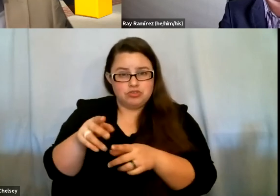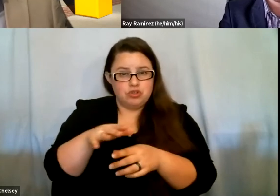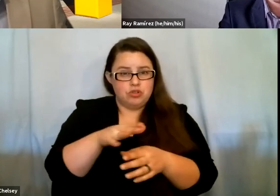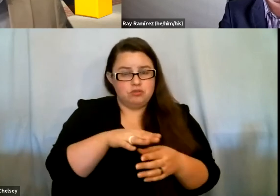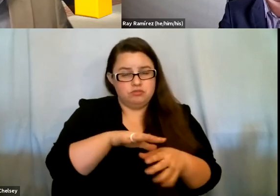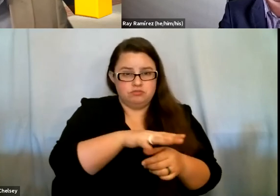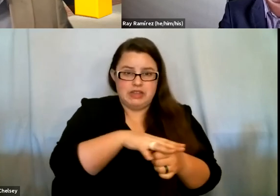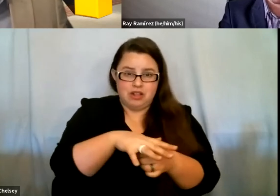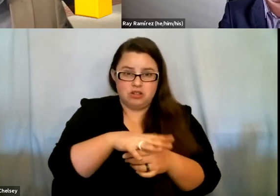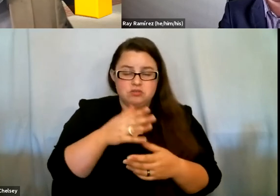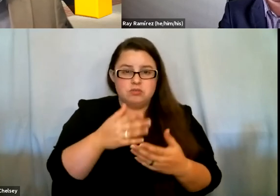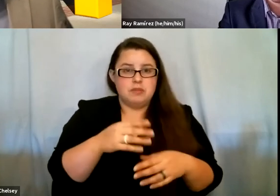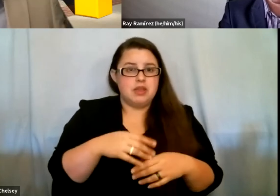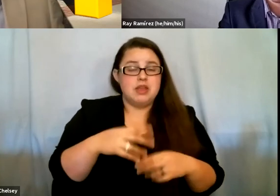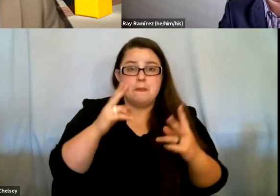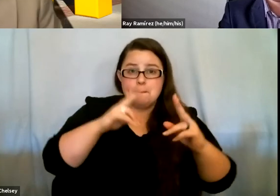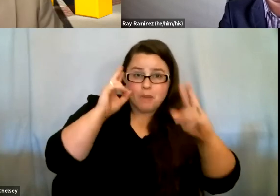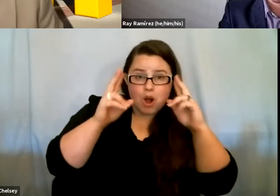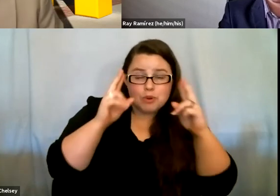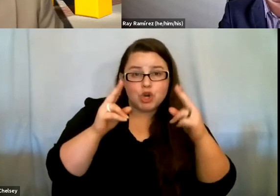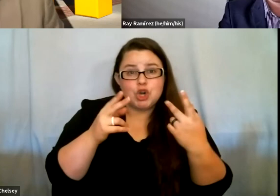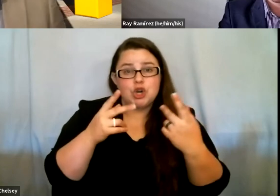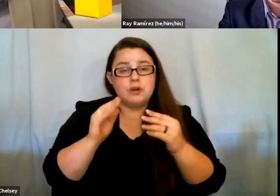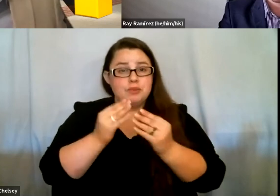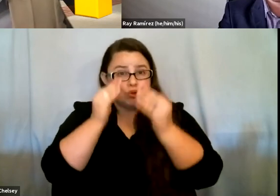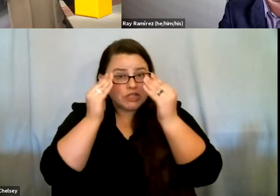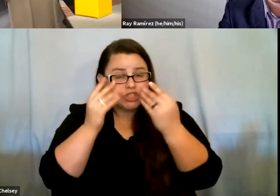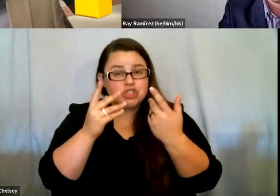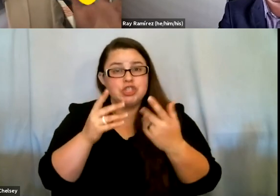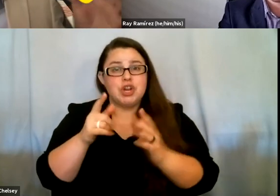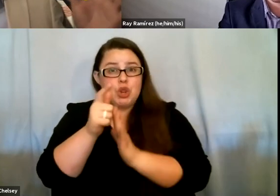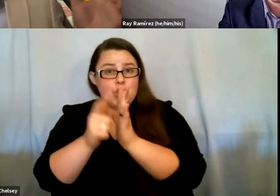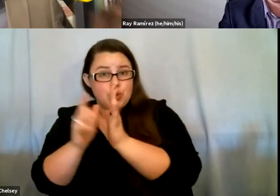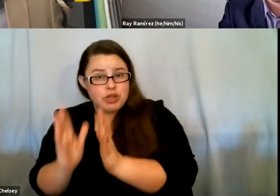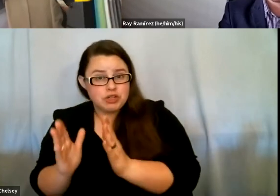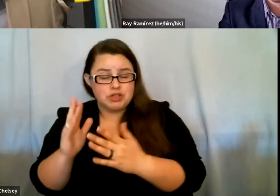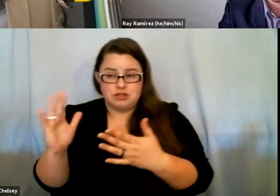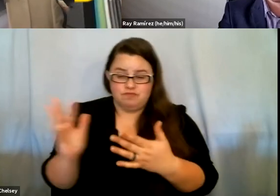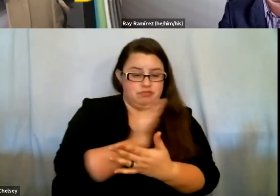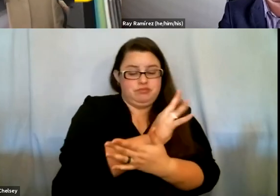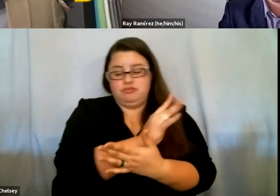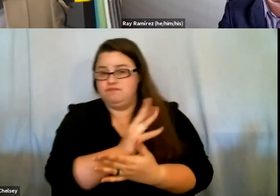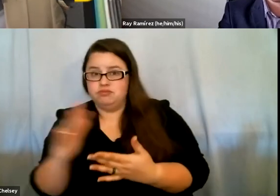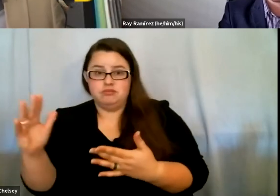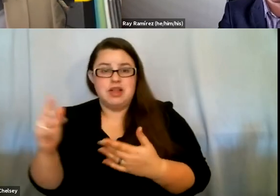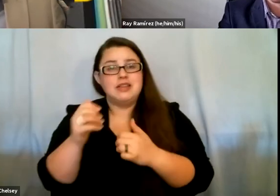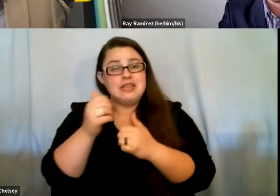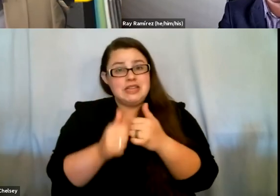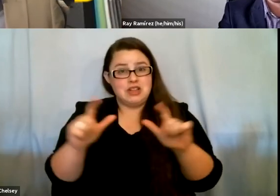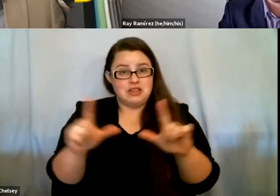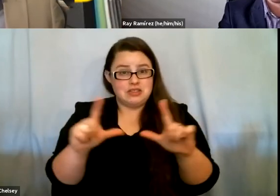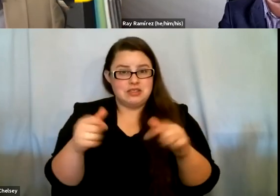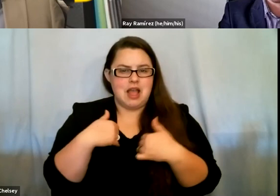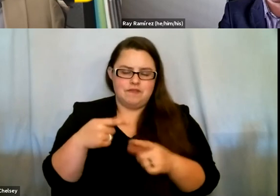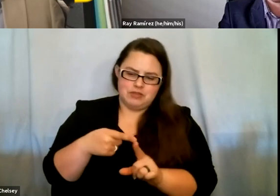right? From barber to beautician to lawyers, right? And everything in between. And every license has its own